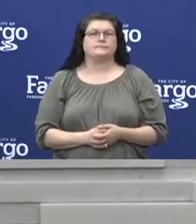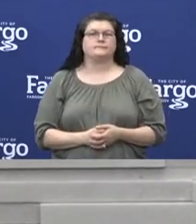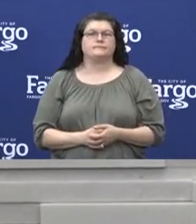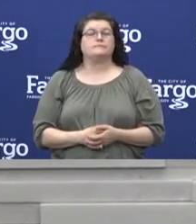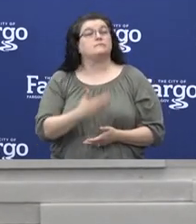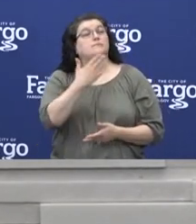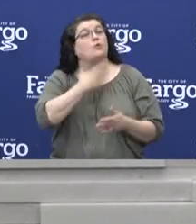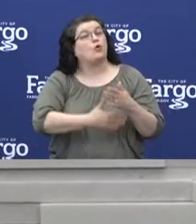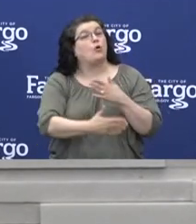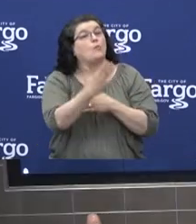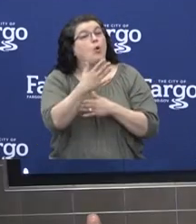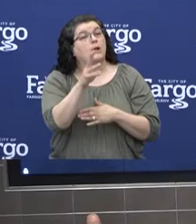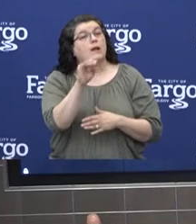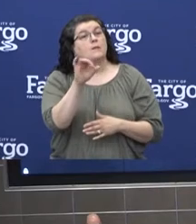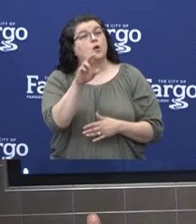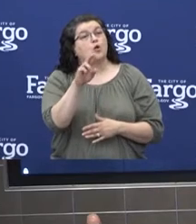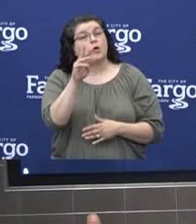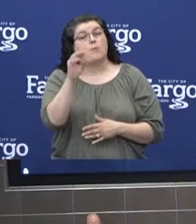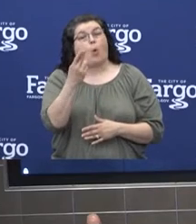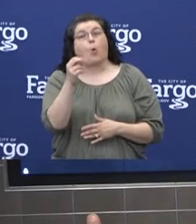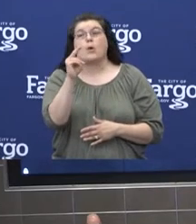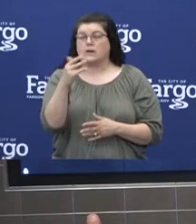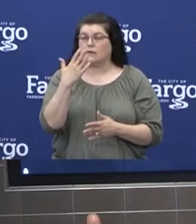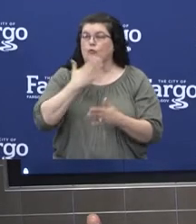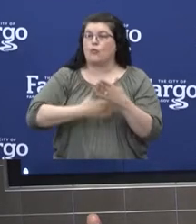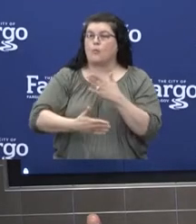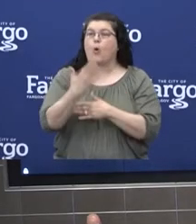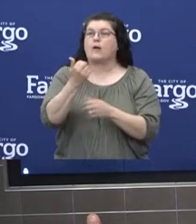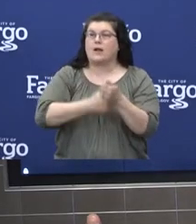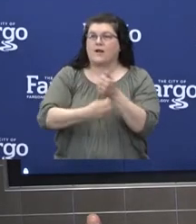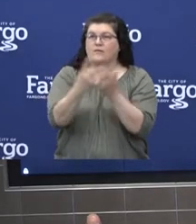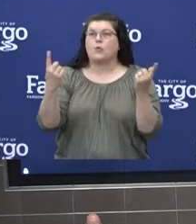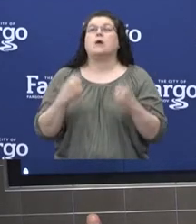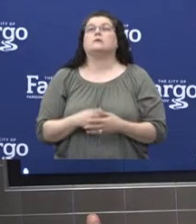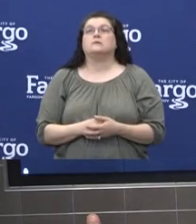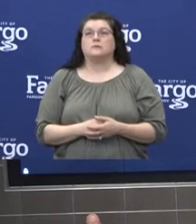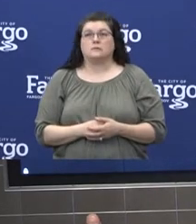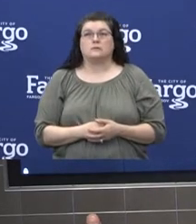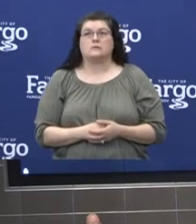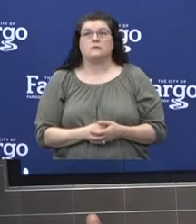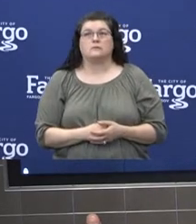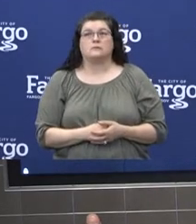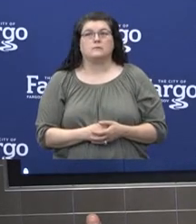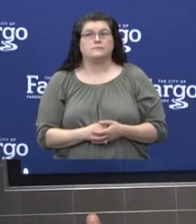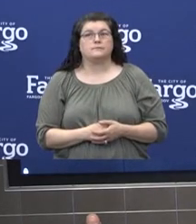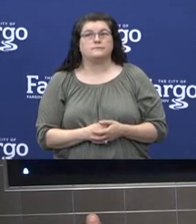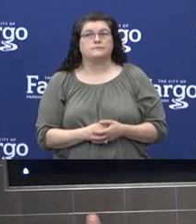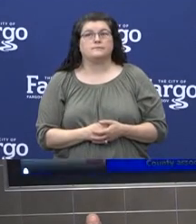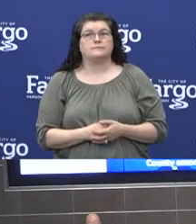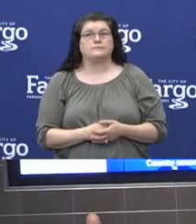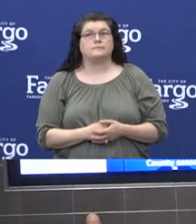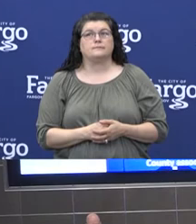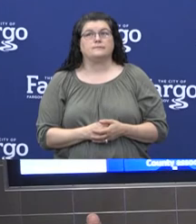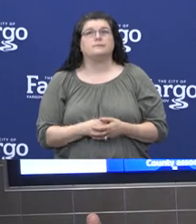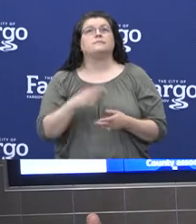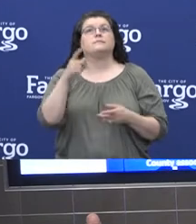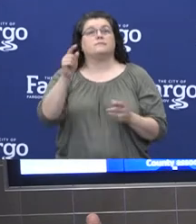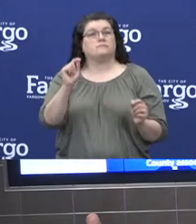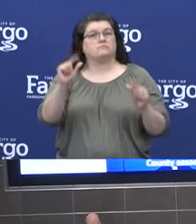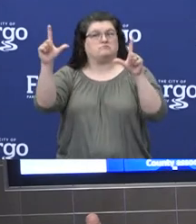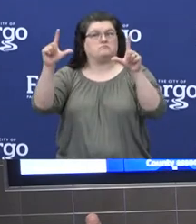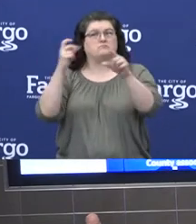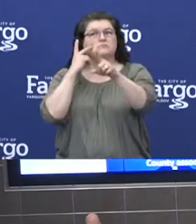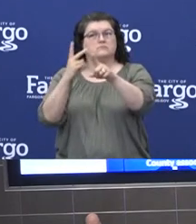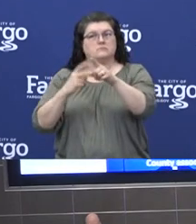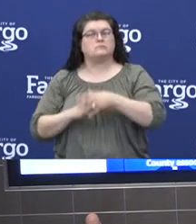Good morning, Mayor Mahone. Good morning, everyone. Can you pull up our slides, please? While those are being pulled up,